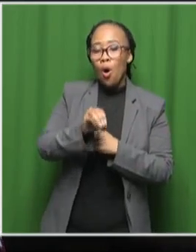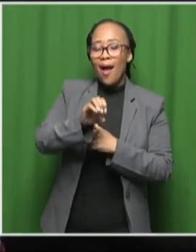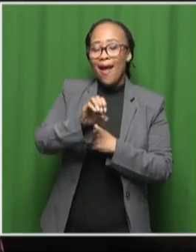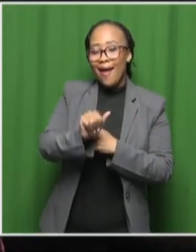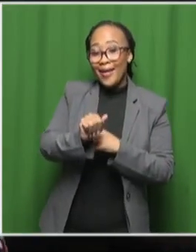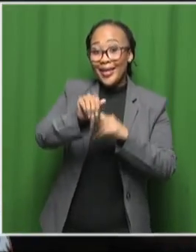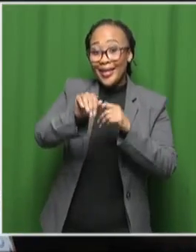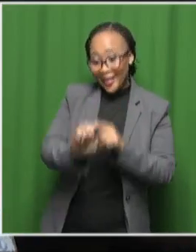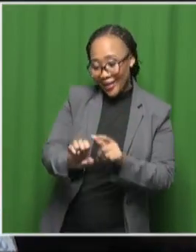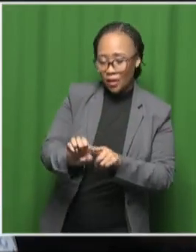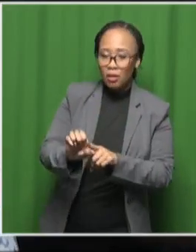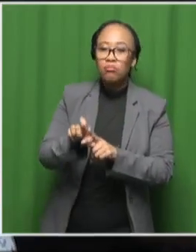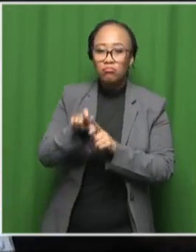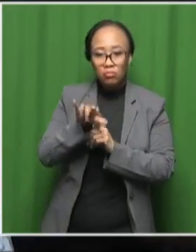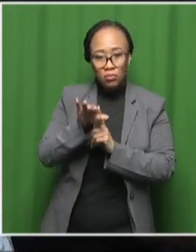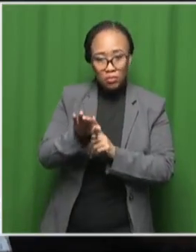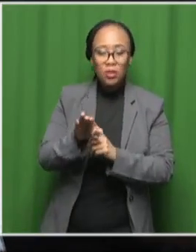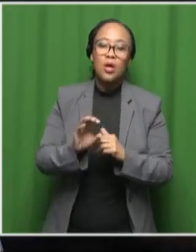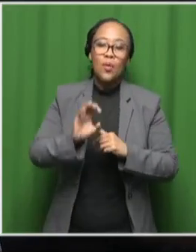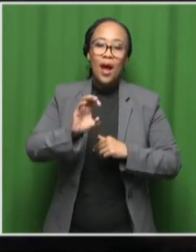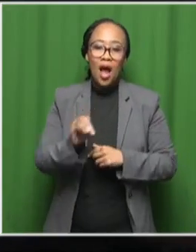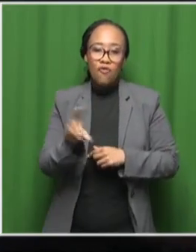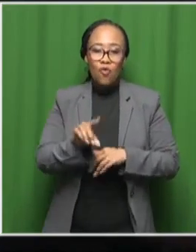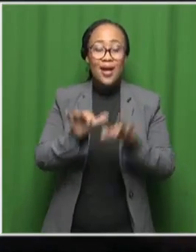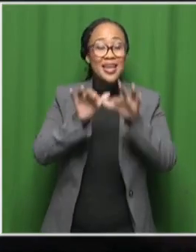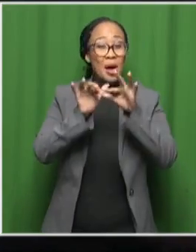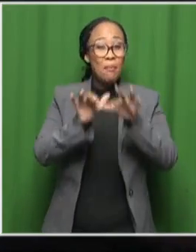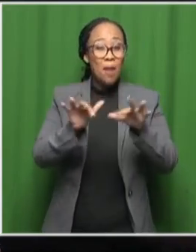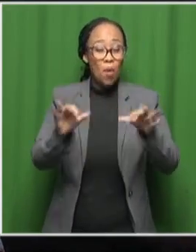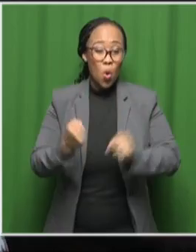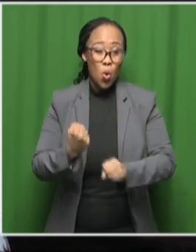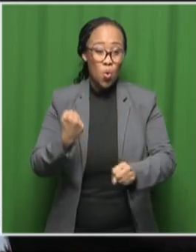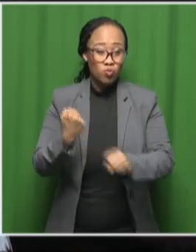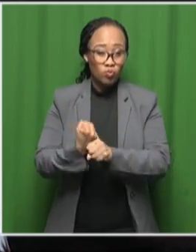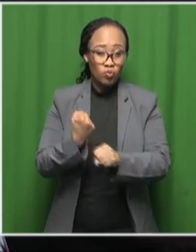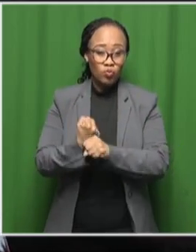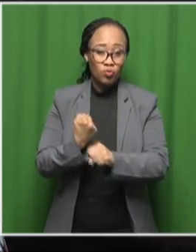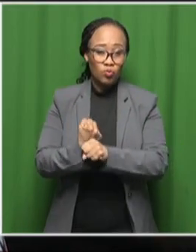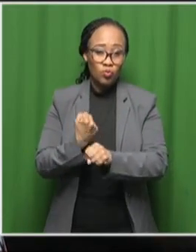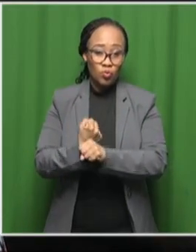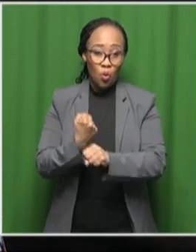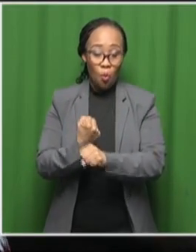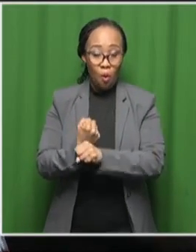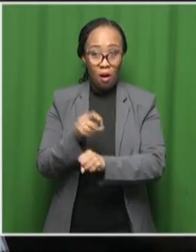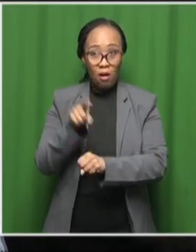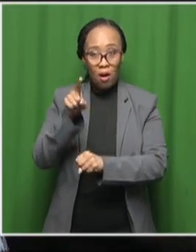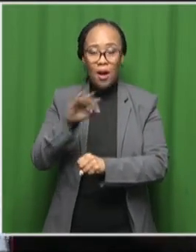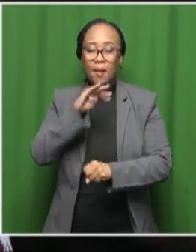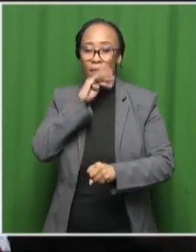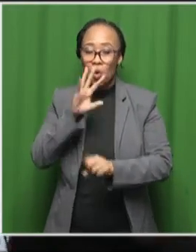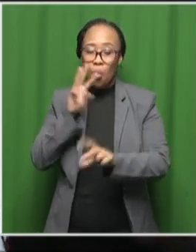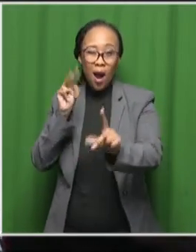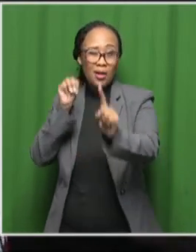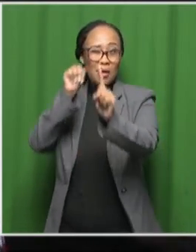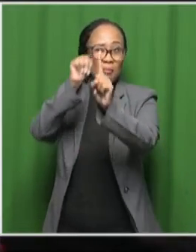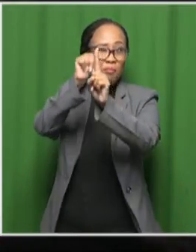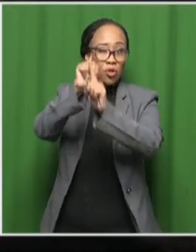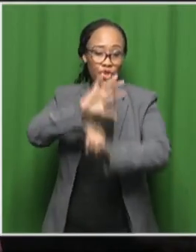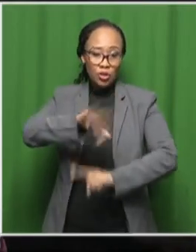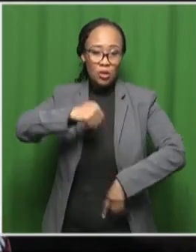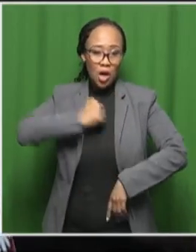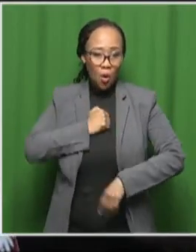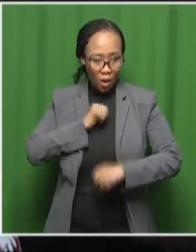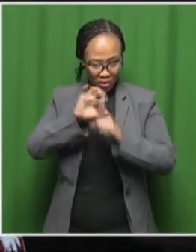all over the world we have people that are working in astronomy education that are supporting that mission of education of astronomy